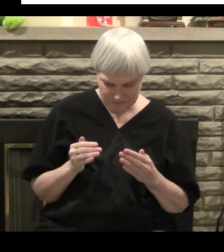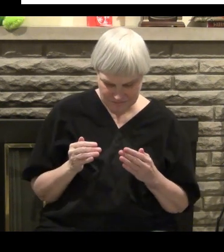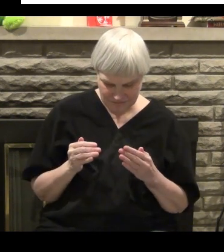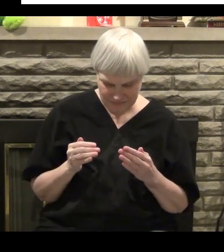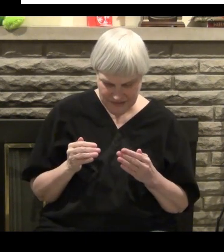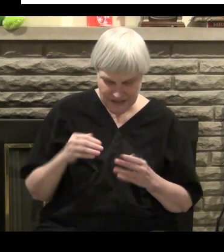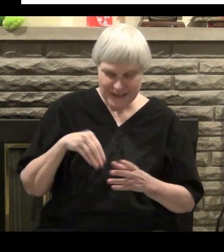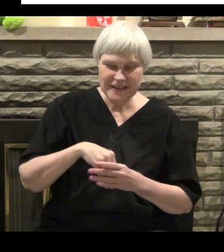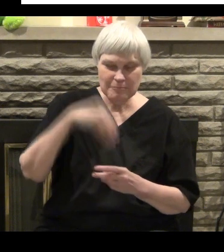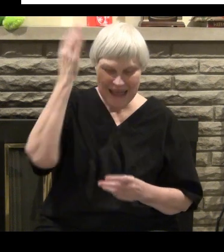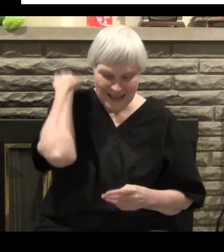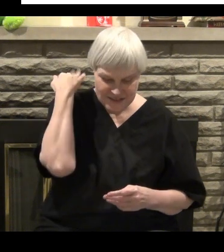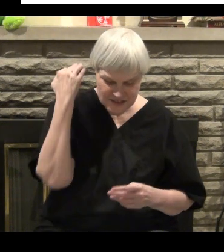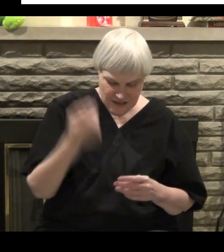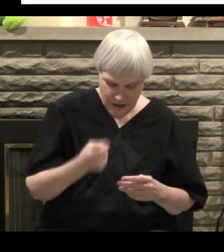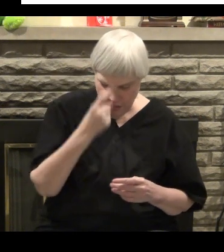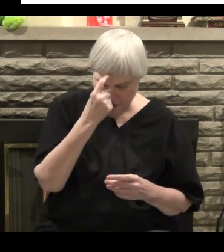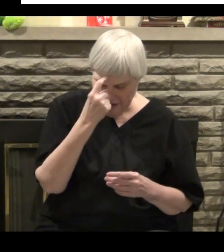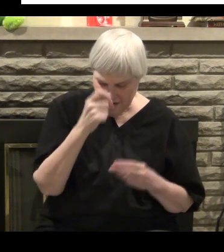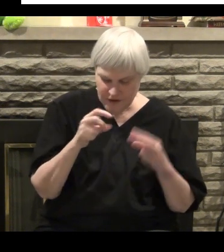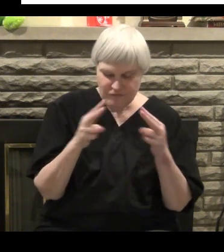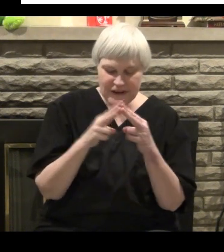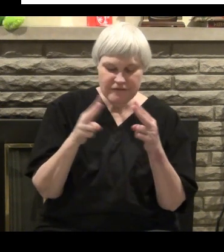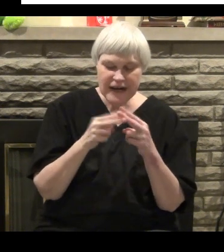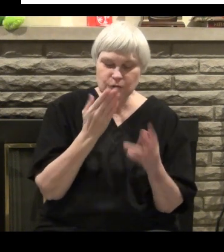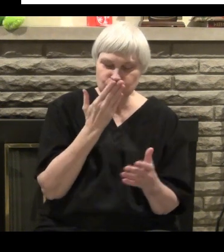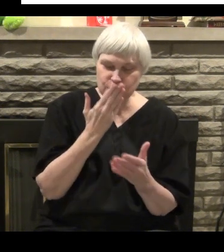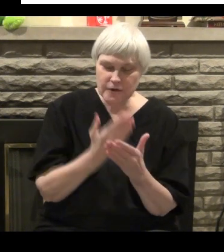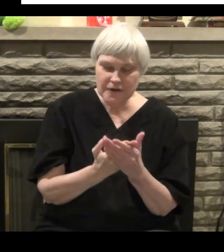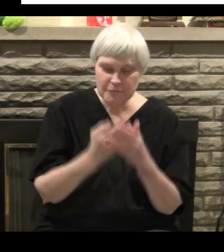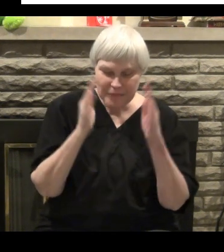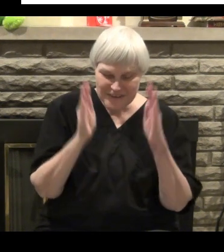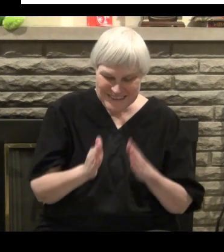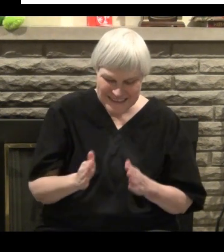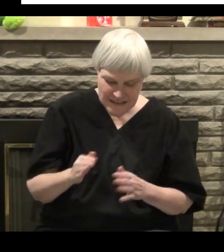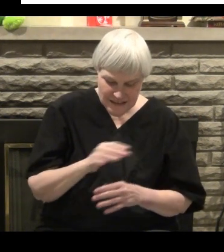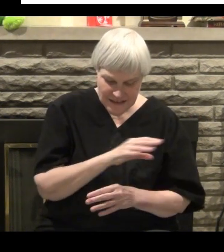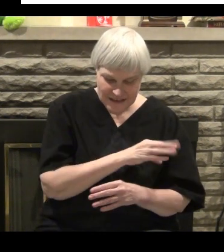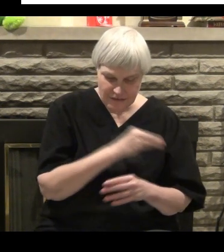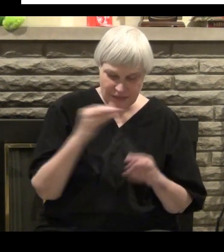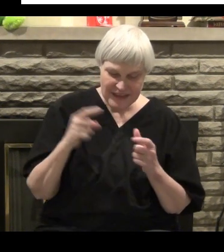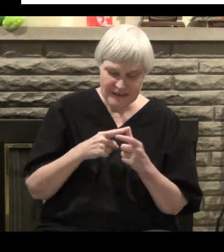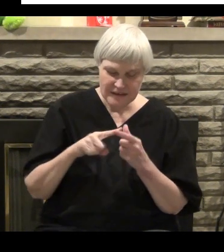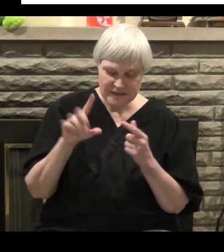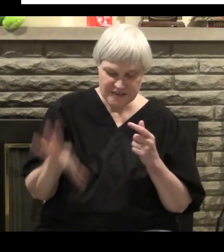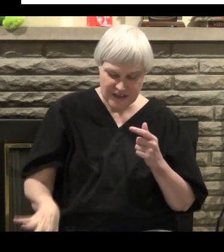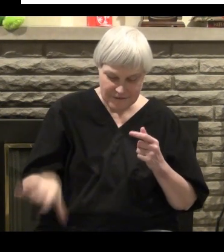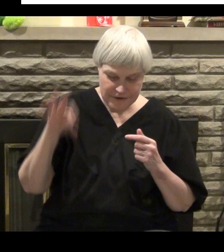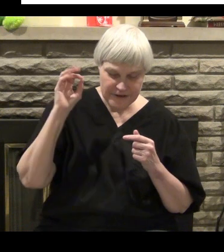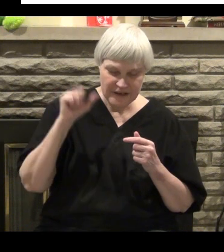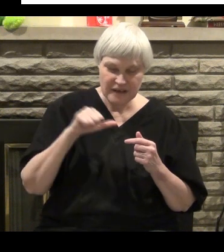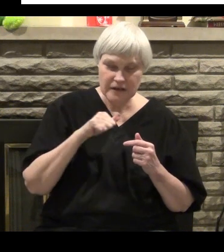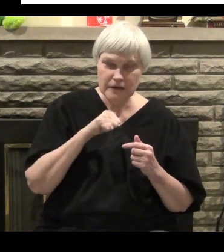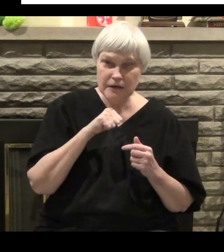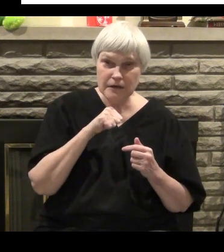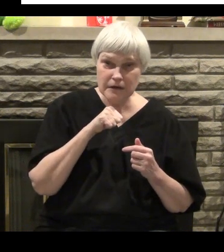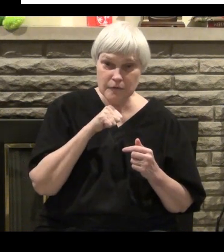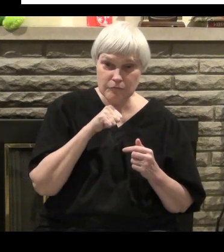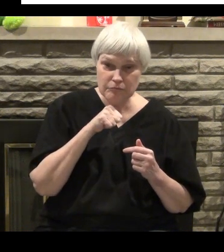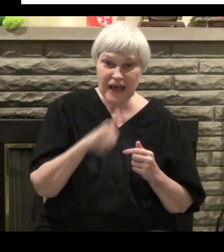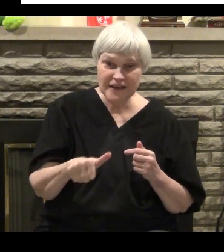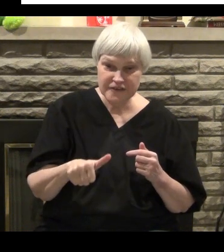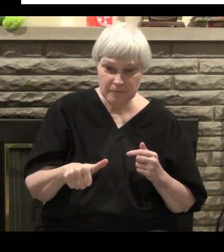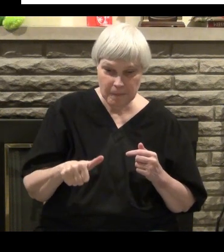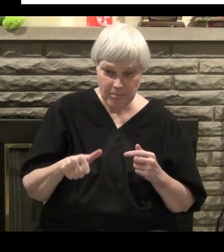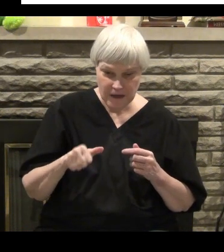I used to think I was a good person. And then one day I realized I wasn't.